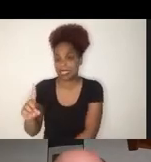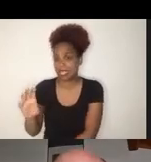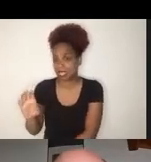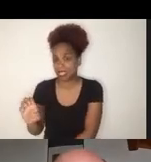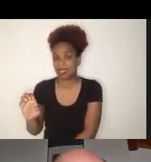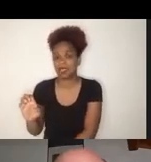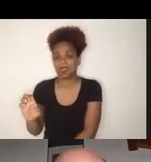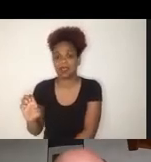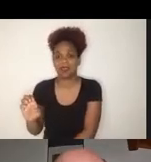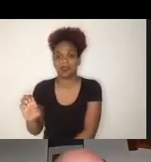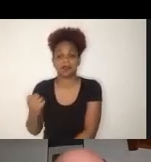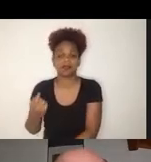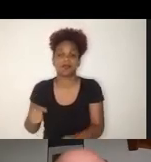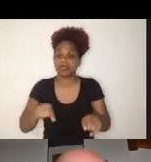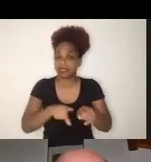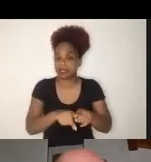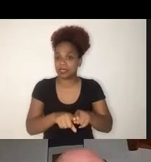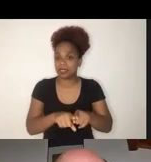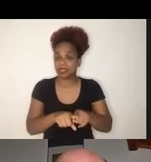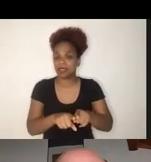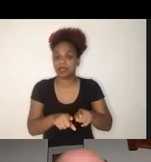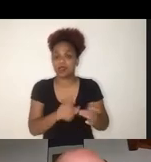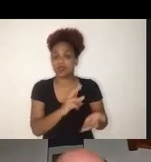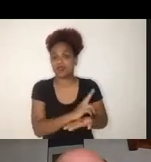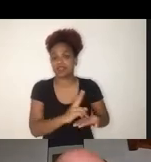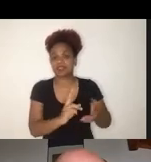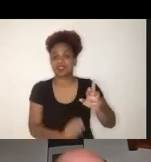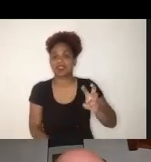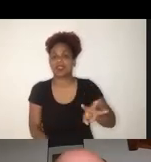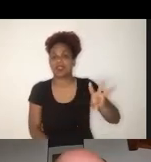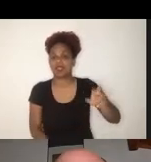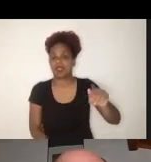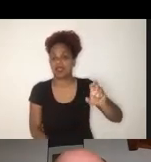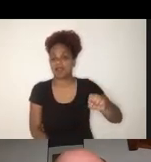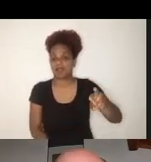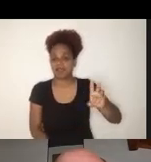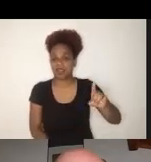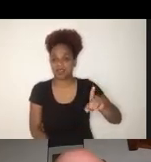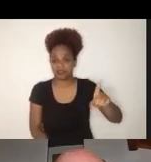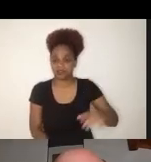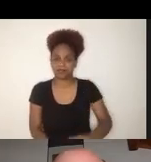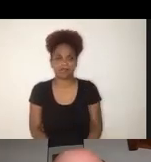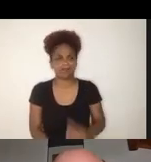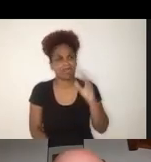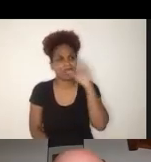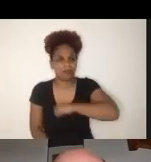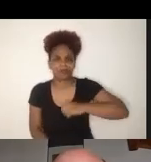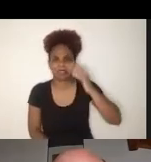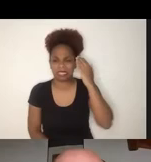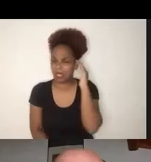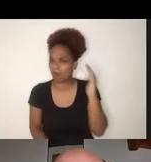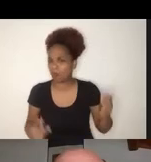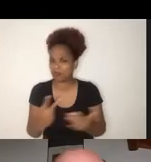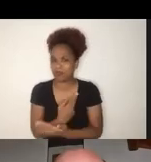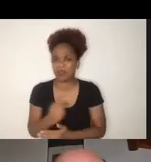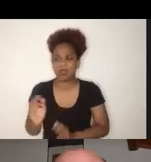to understand very quickly, we did this survey in April and another one in May, June. And what kind